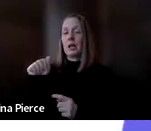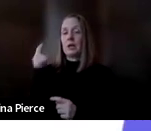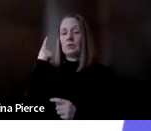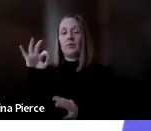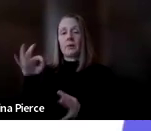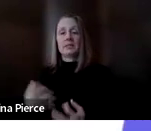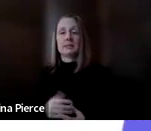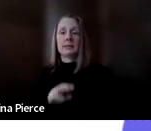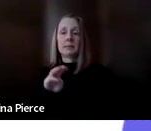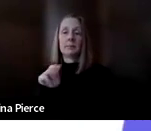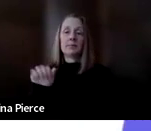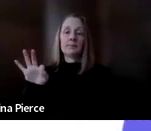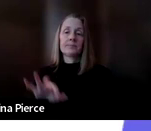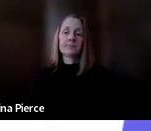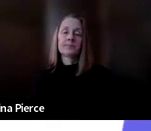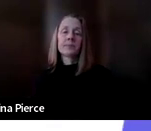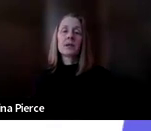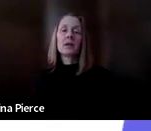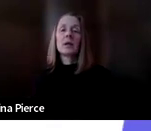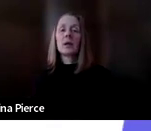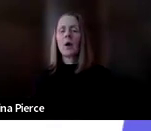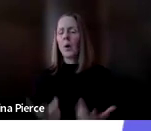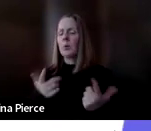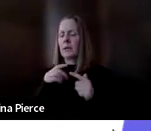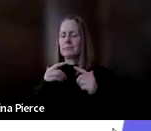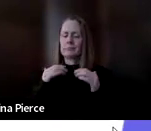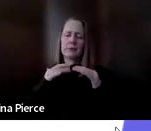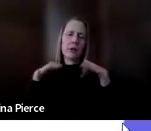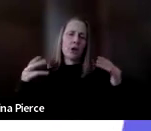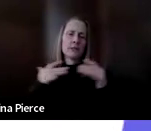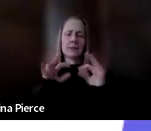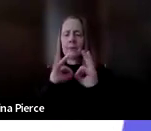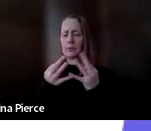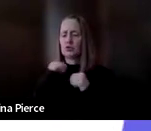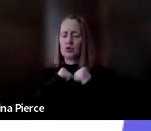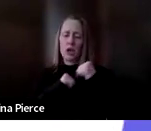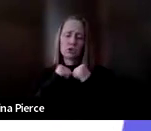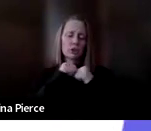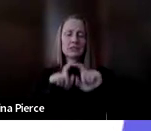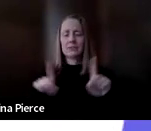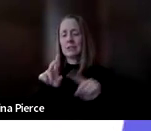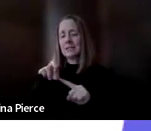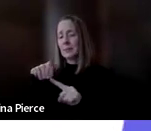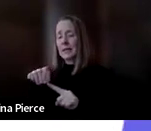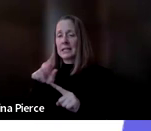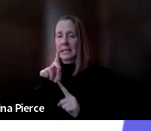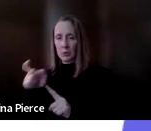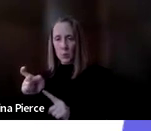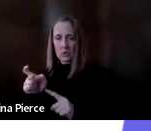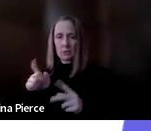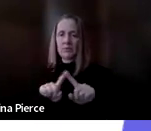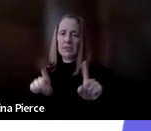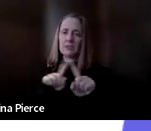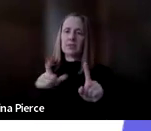We have different family structures, have different disability diagnosis, we have different eligibility categories,